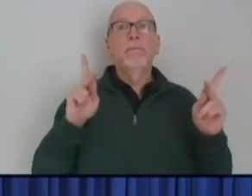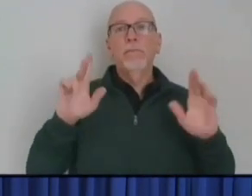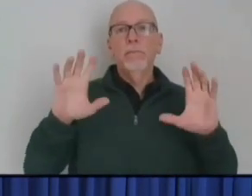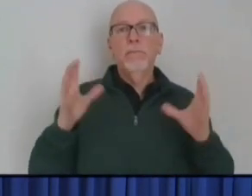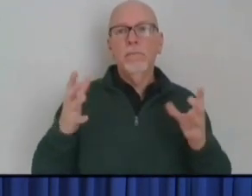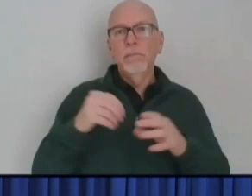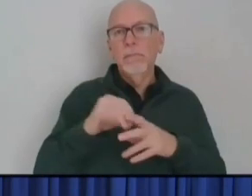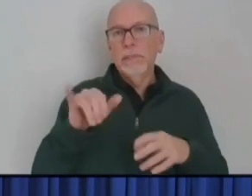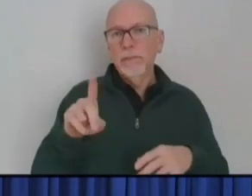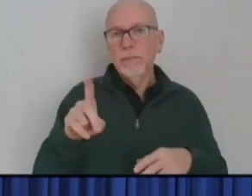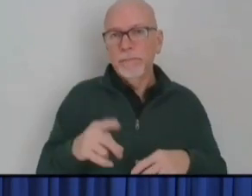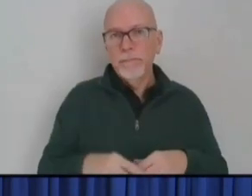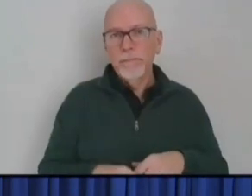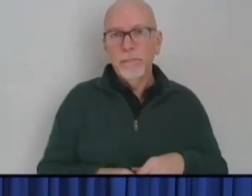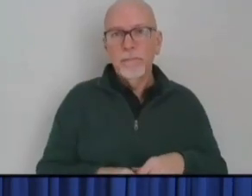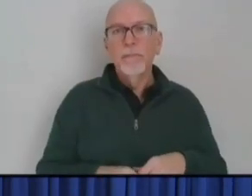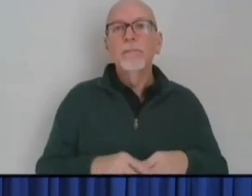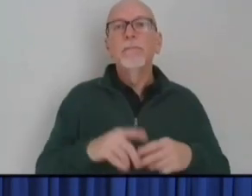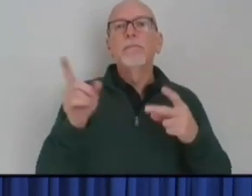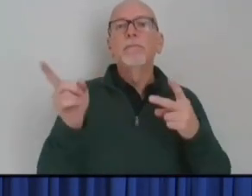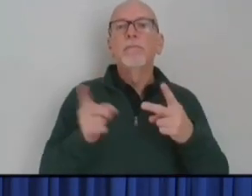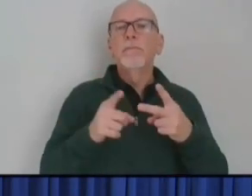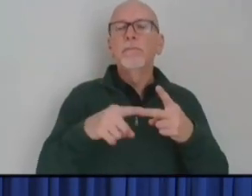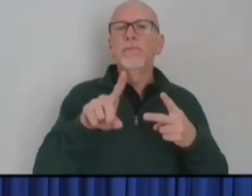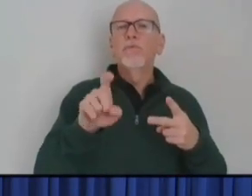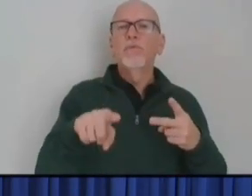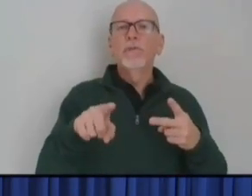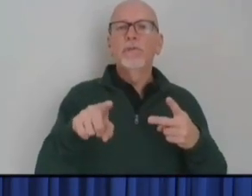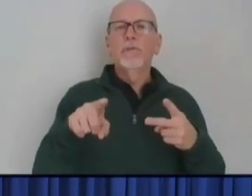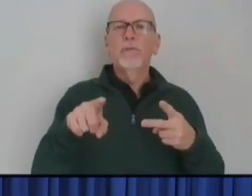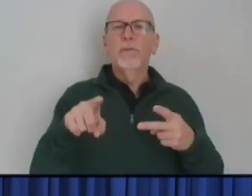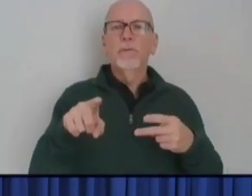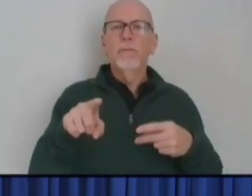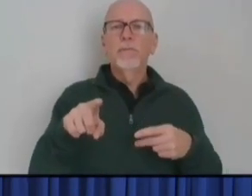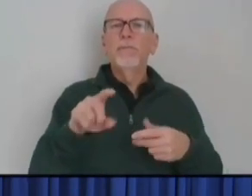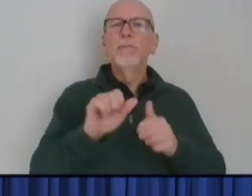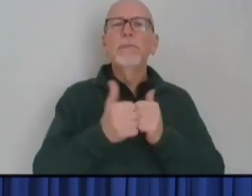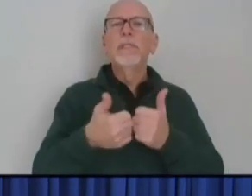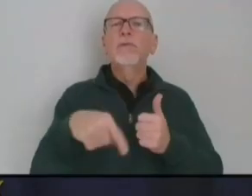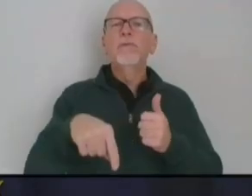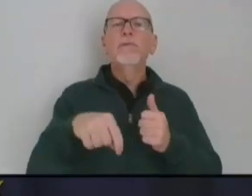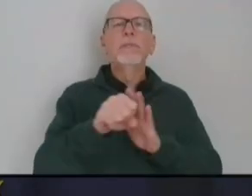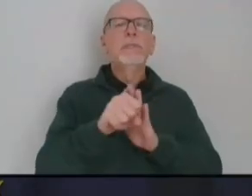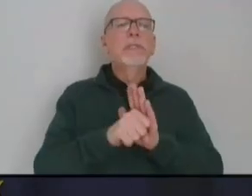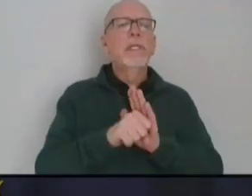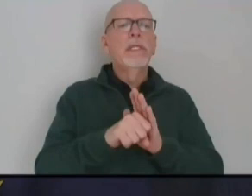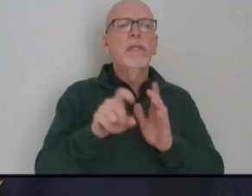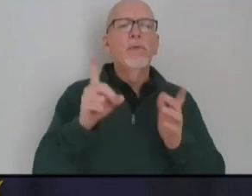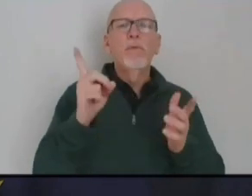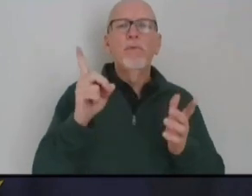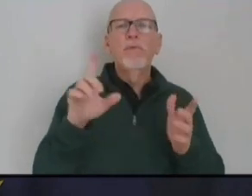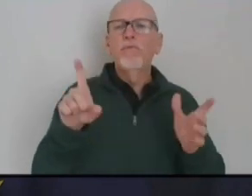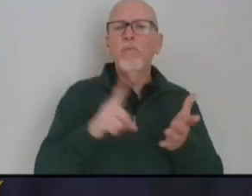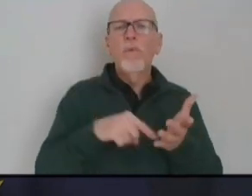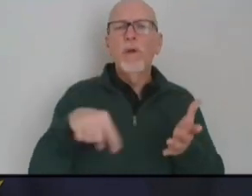the state. And then my other question was just about how the state or what the state is doing to